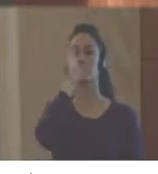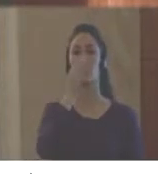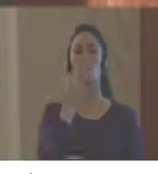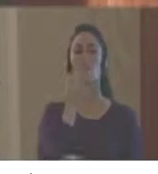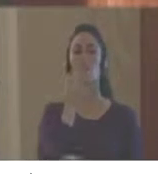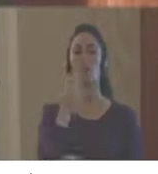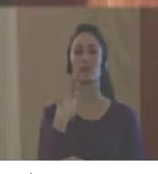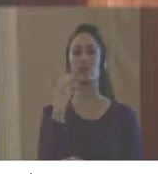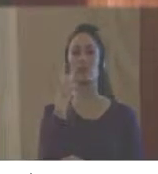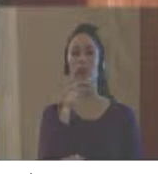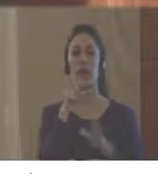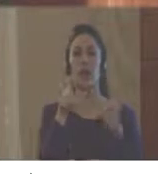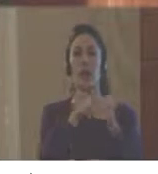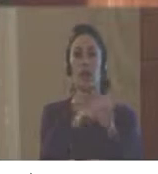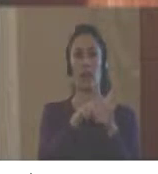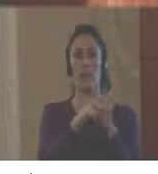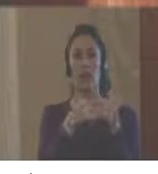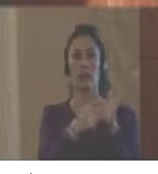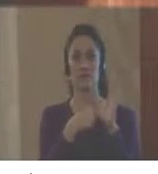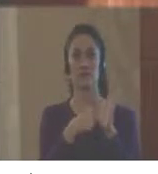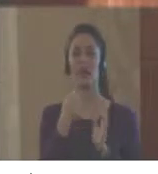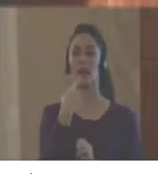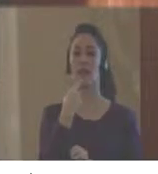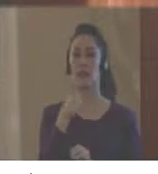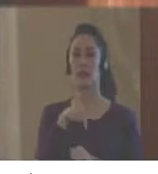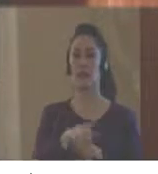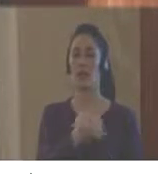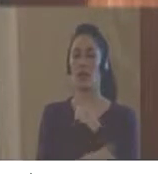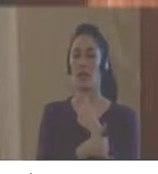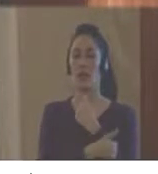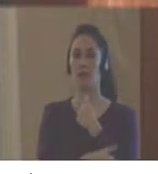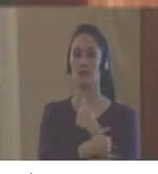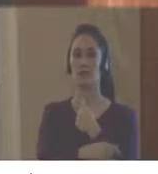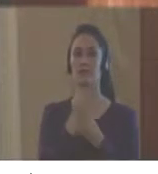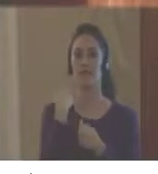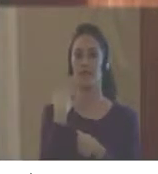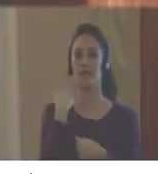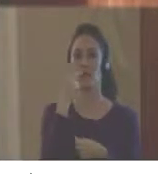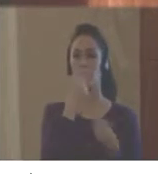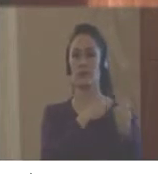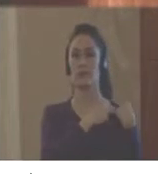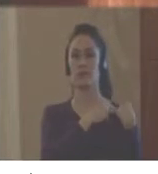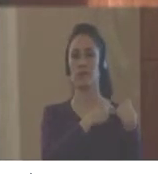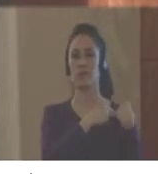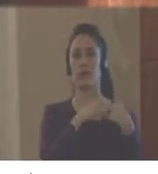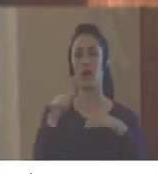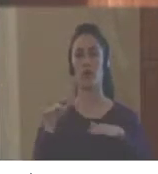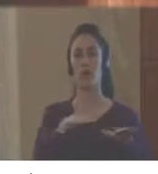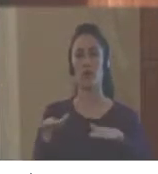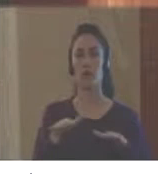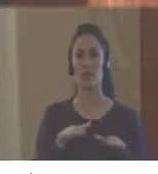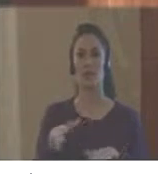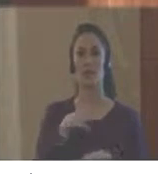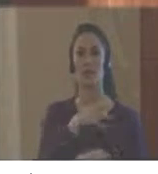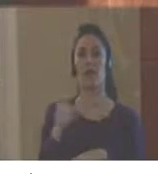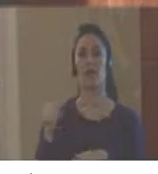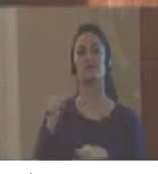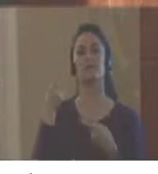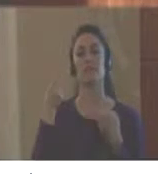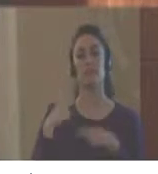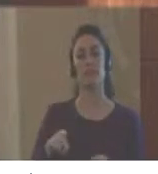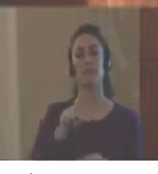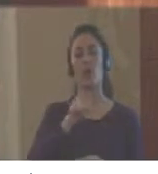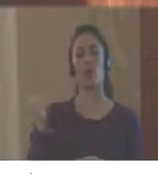the legal framework, whether or not in it there is a definition of responsibilities for coordination and